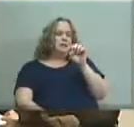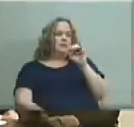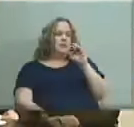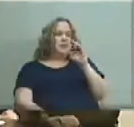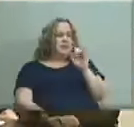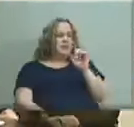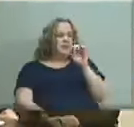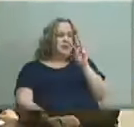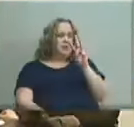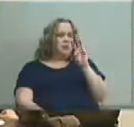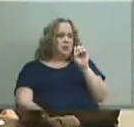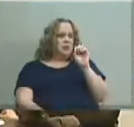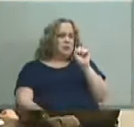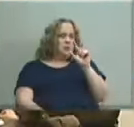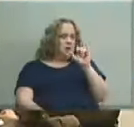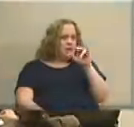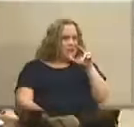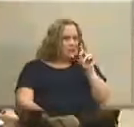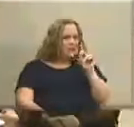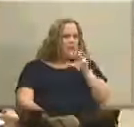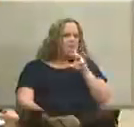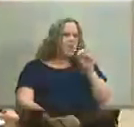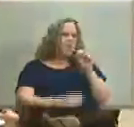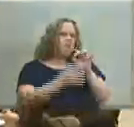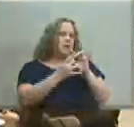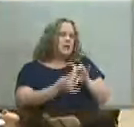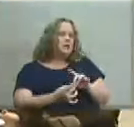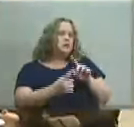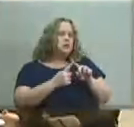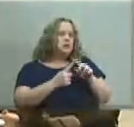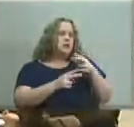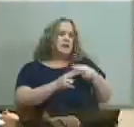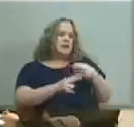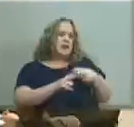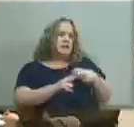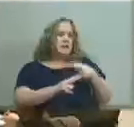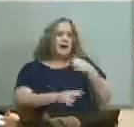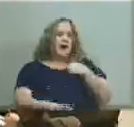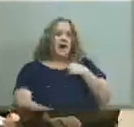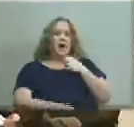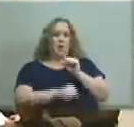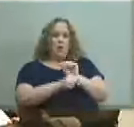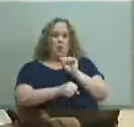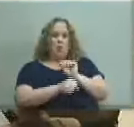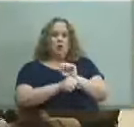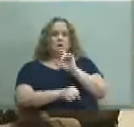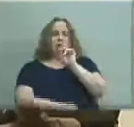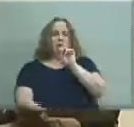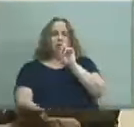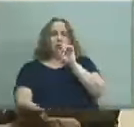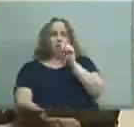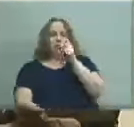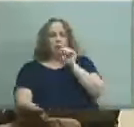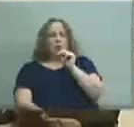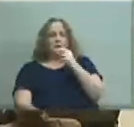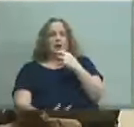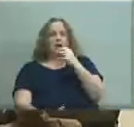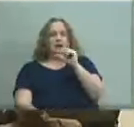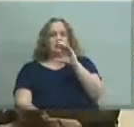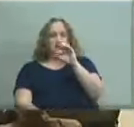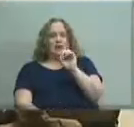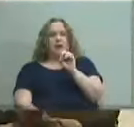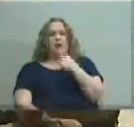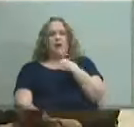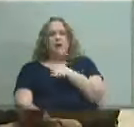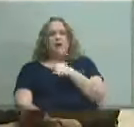on this particular issue regarding the naming and I can tell you as an employee of Norton Healthcare we have patients all the time who show up at one